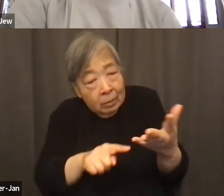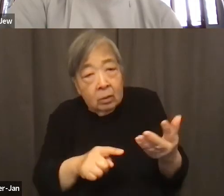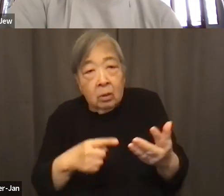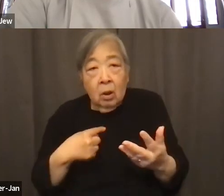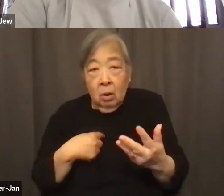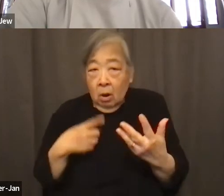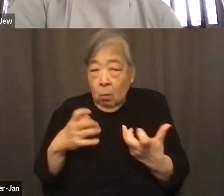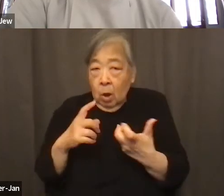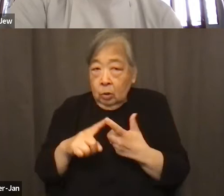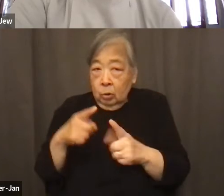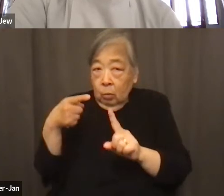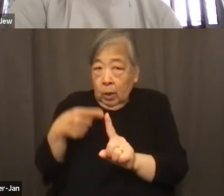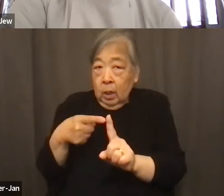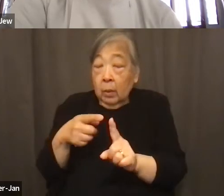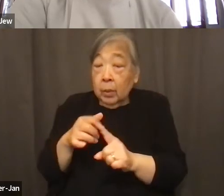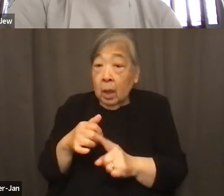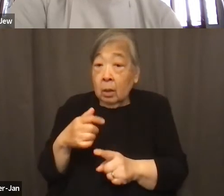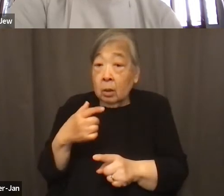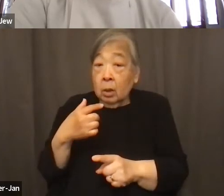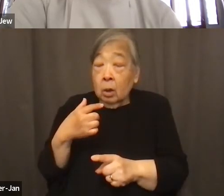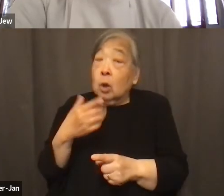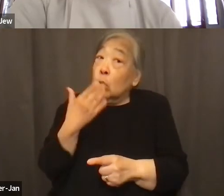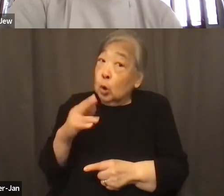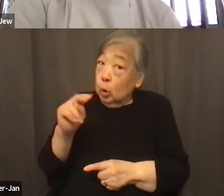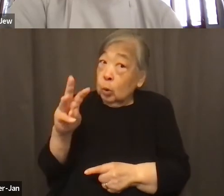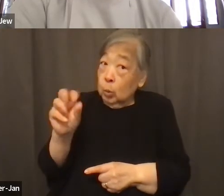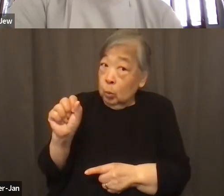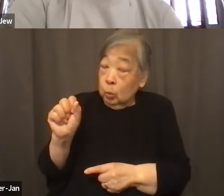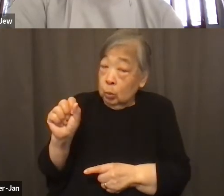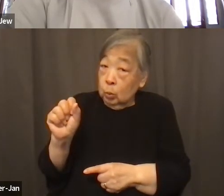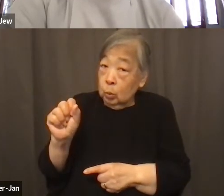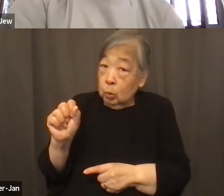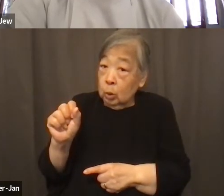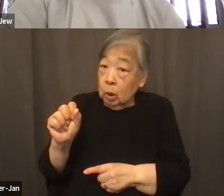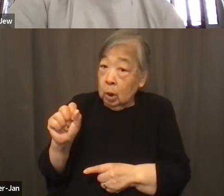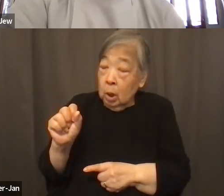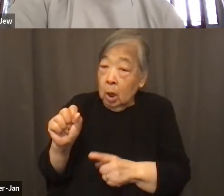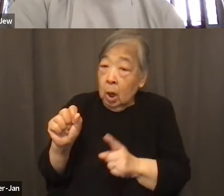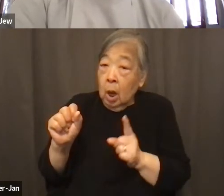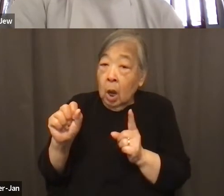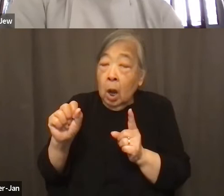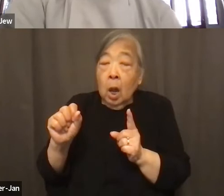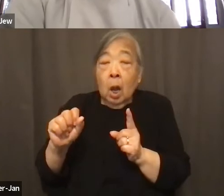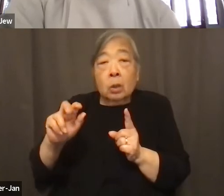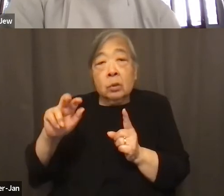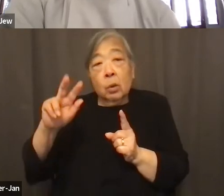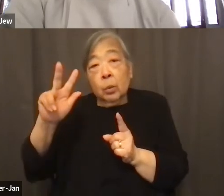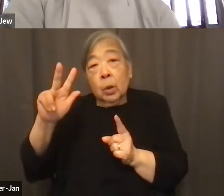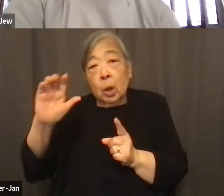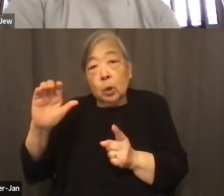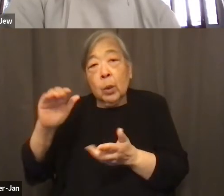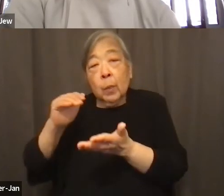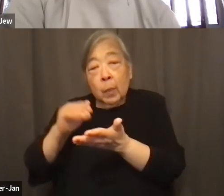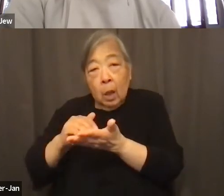just also point out is that we are also the good news is lower Manhattan relies on the 300,000 workers